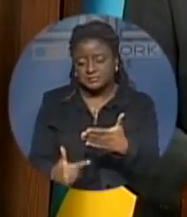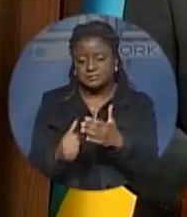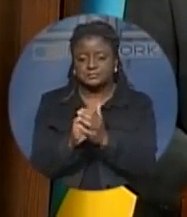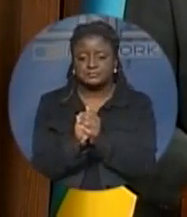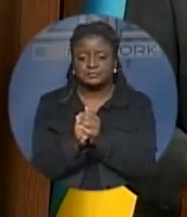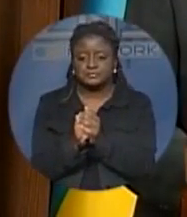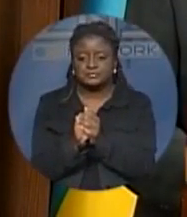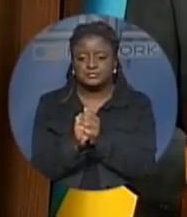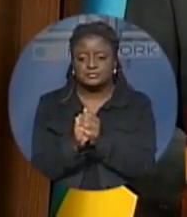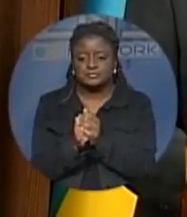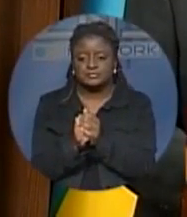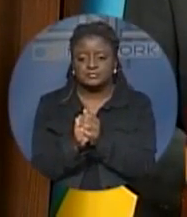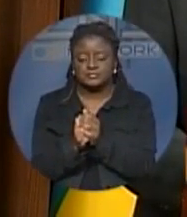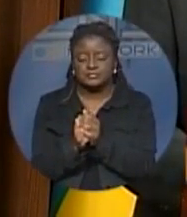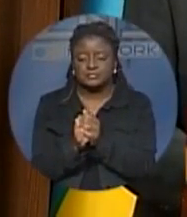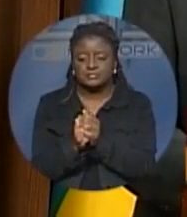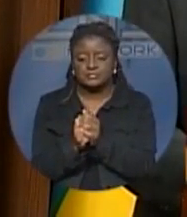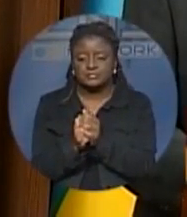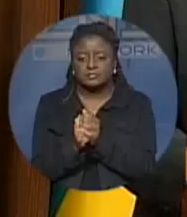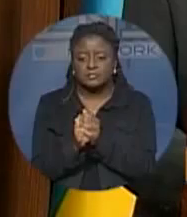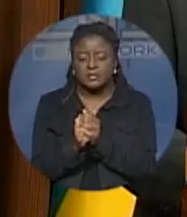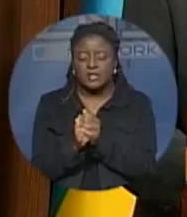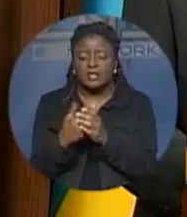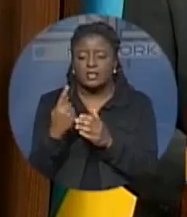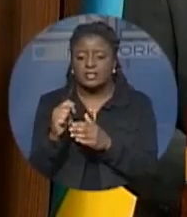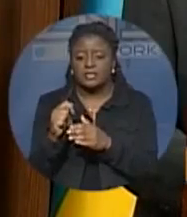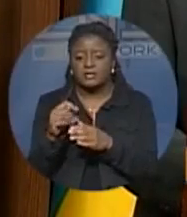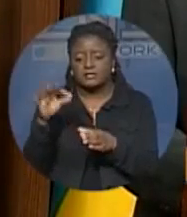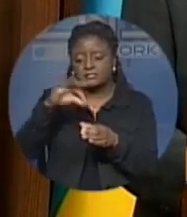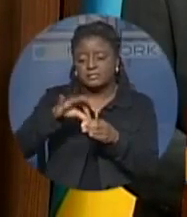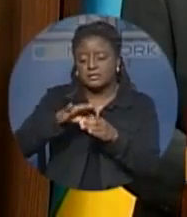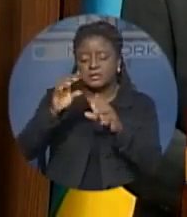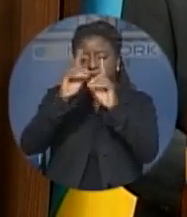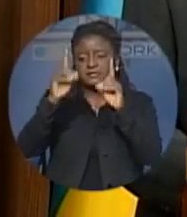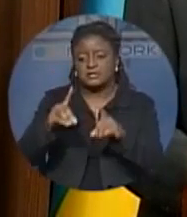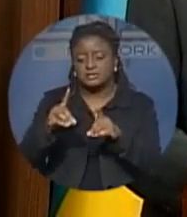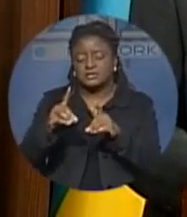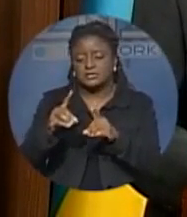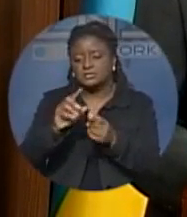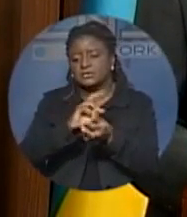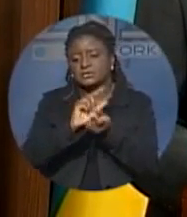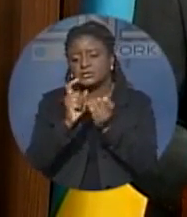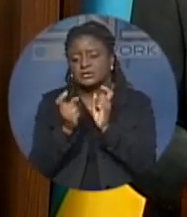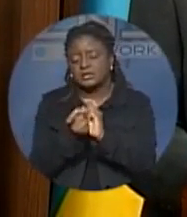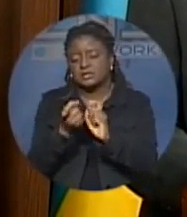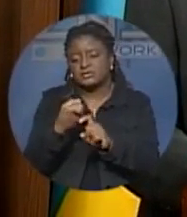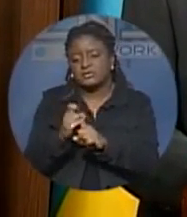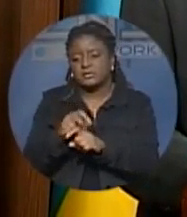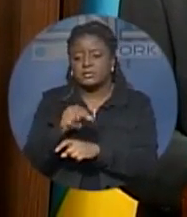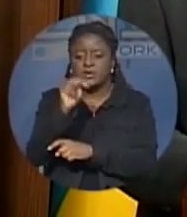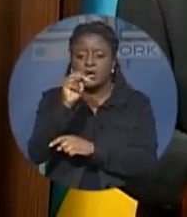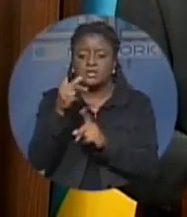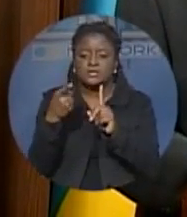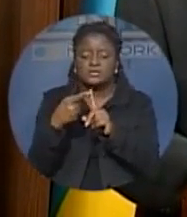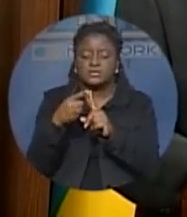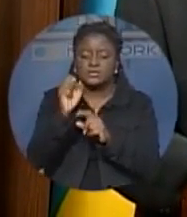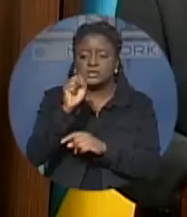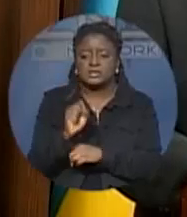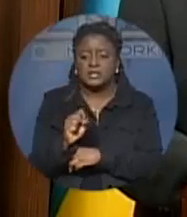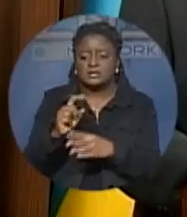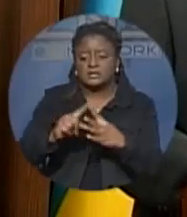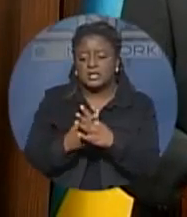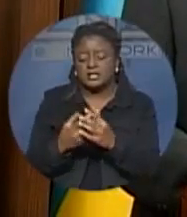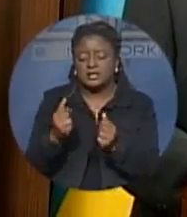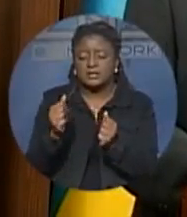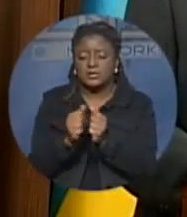In the constituency, the polling divisions were reordered from north to south, beginning with polling division